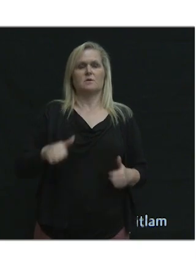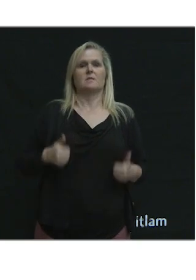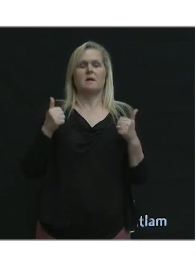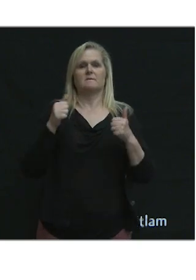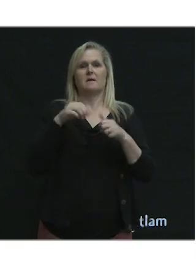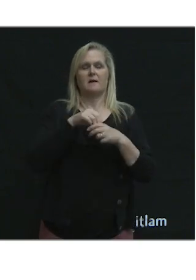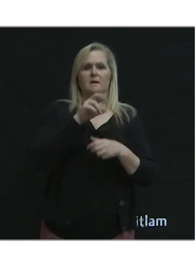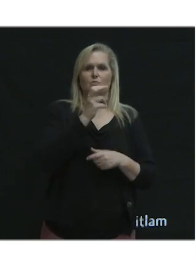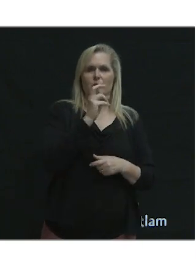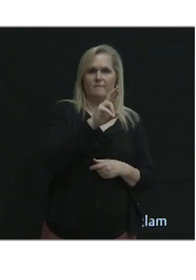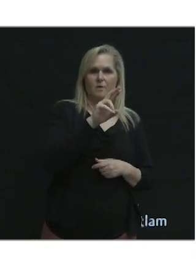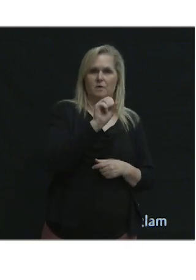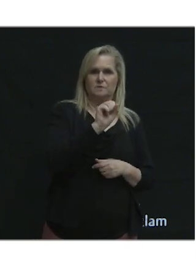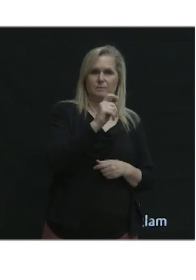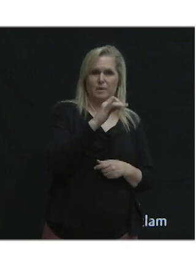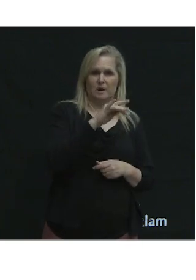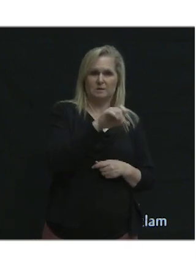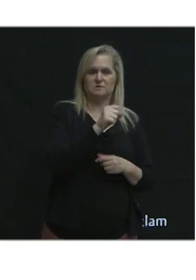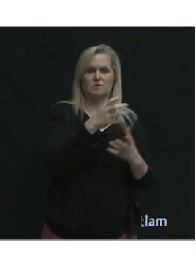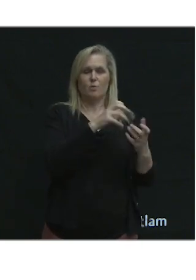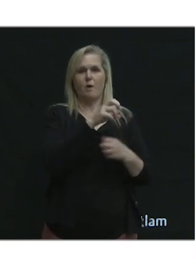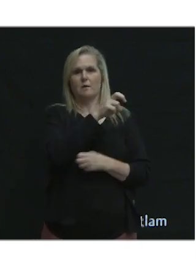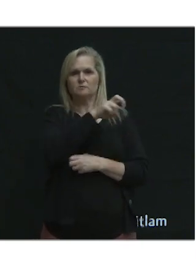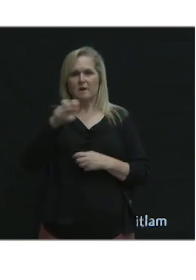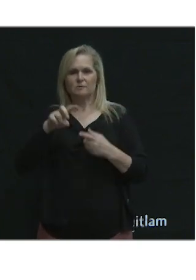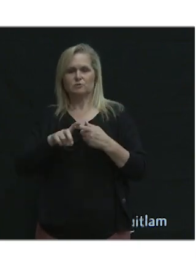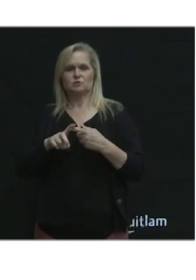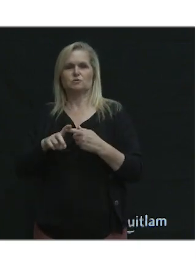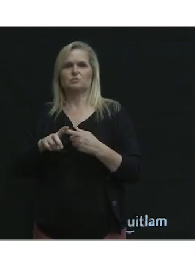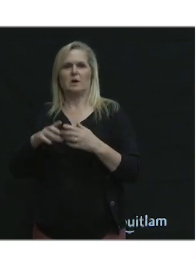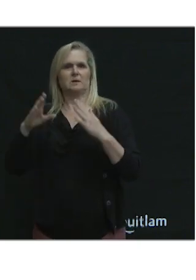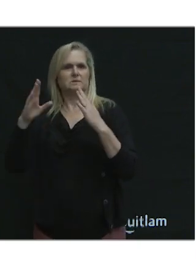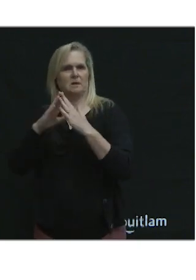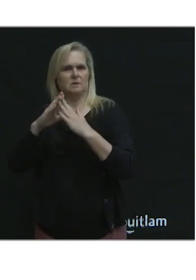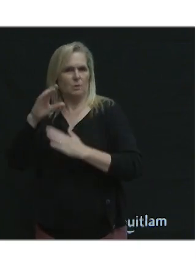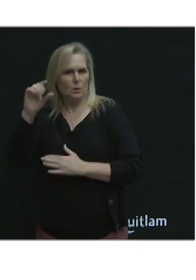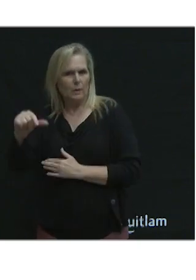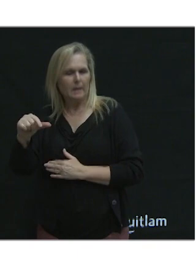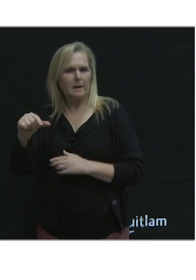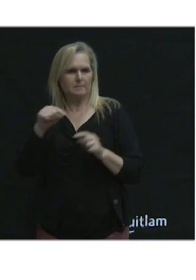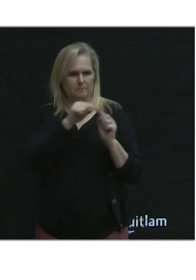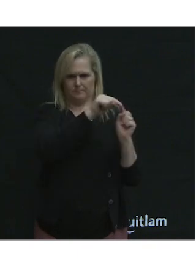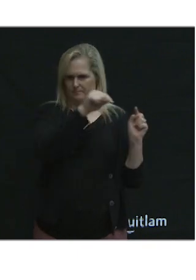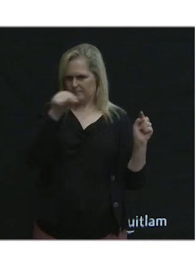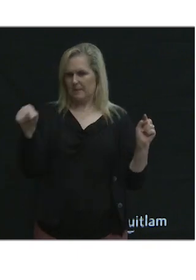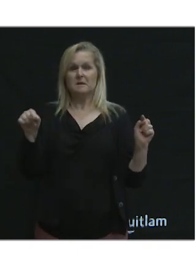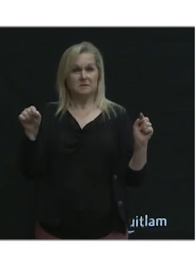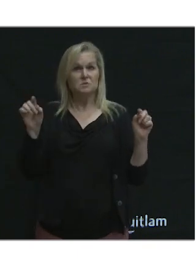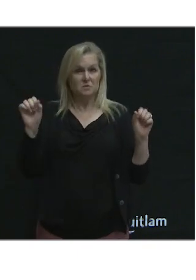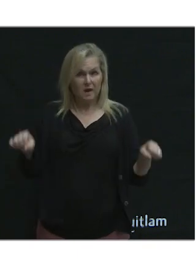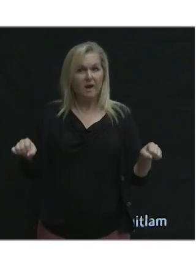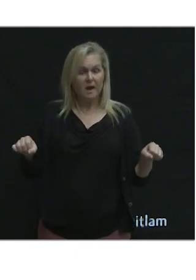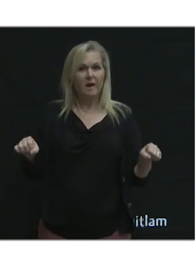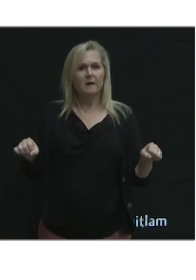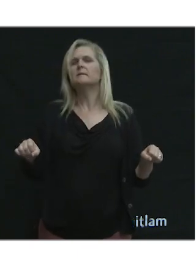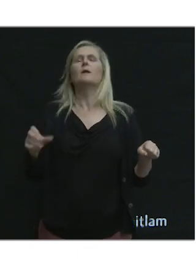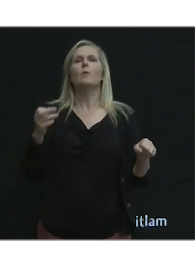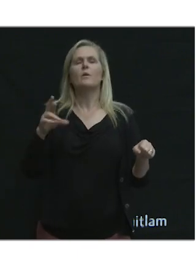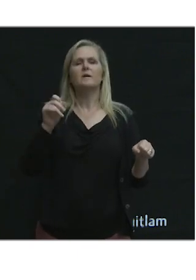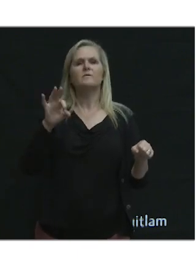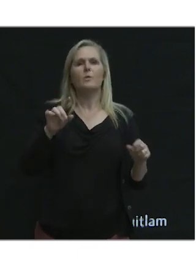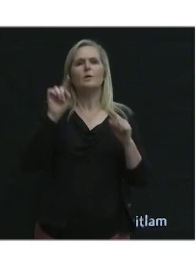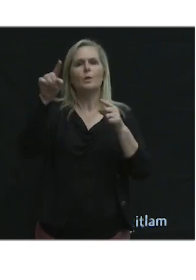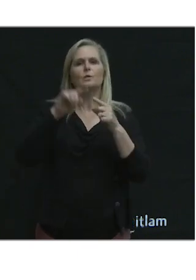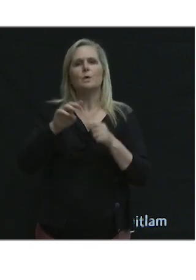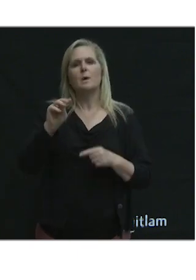River Springs, you want to get to downtown Coquitlam, that's a trip that you can do. Or if you want to get